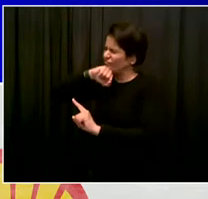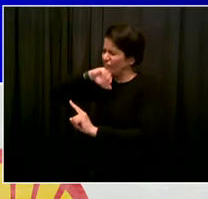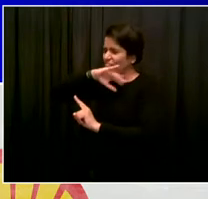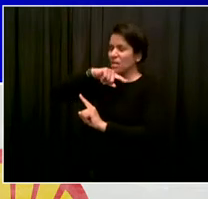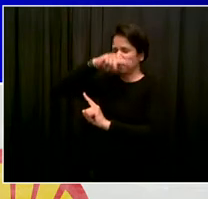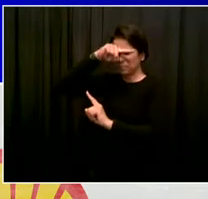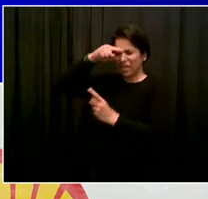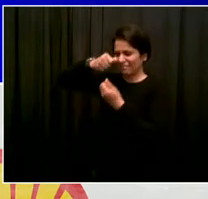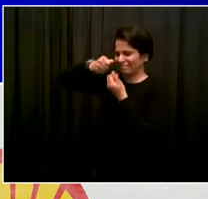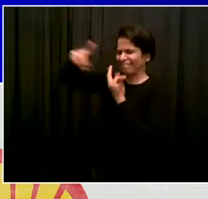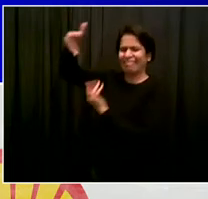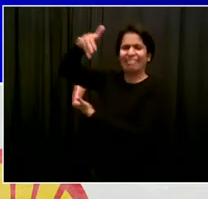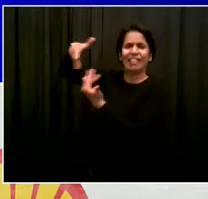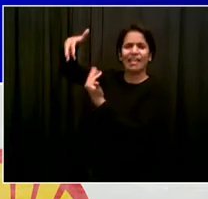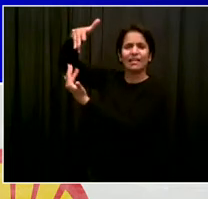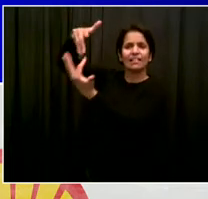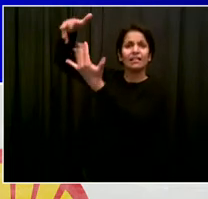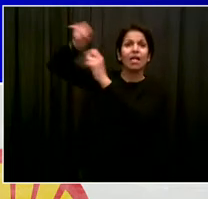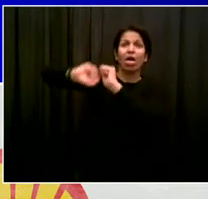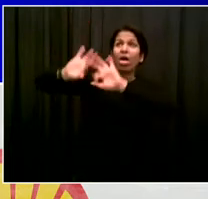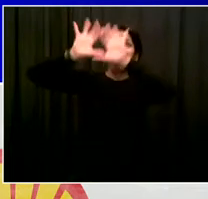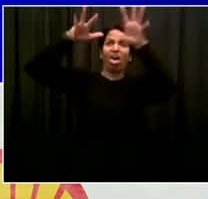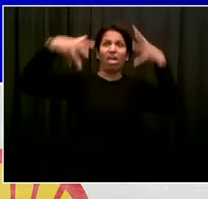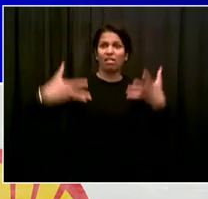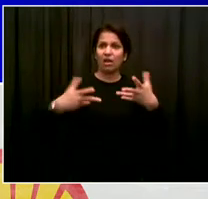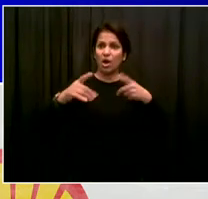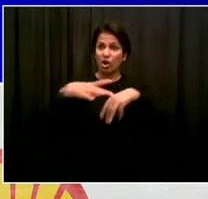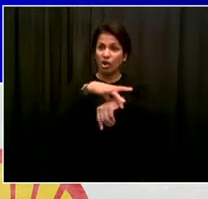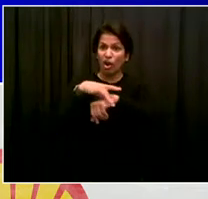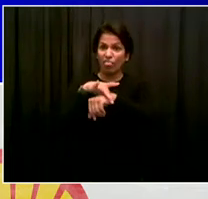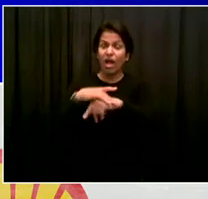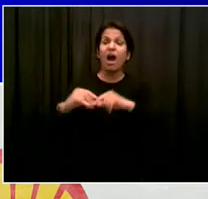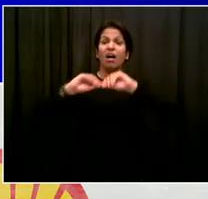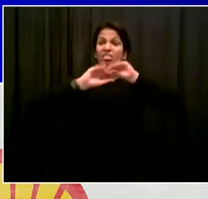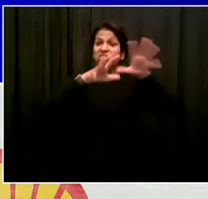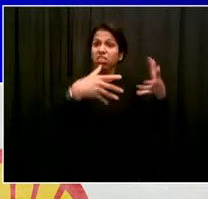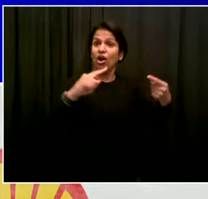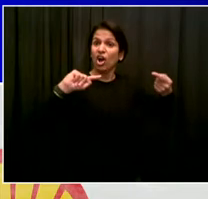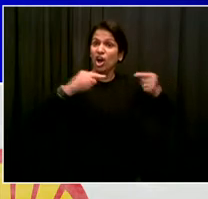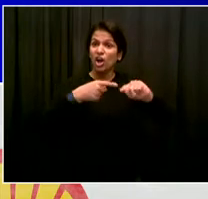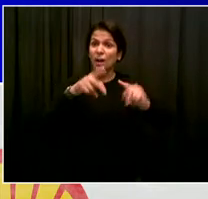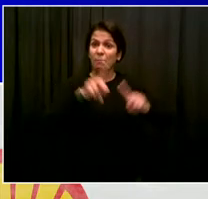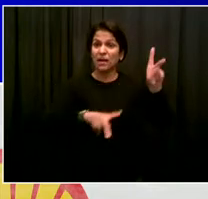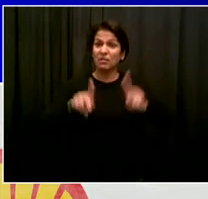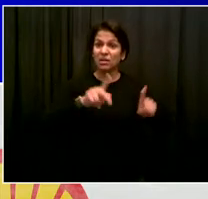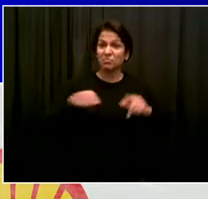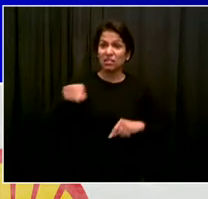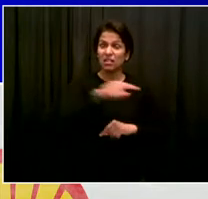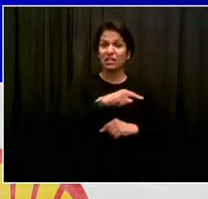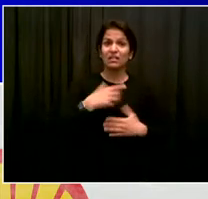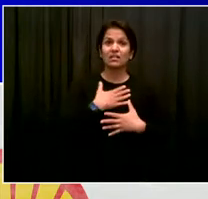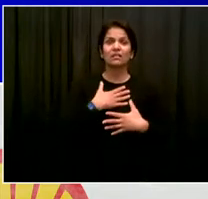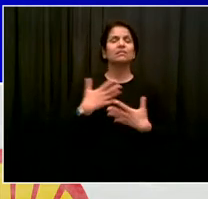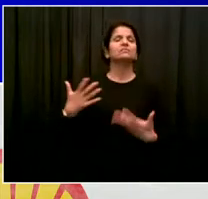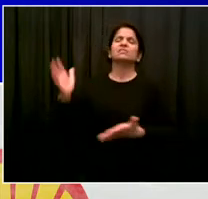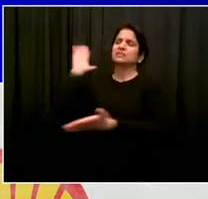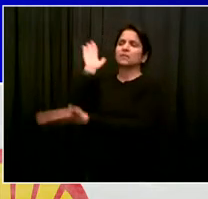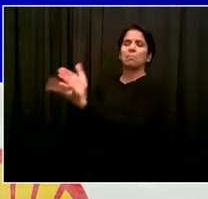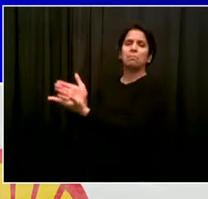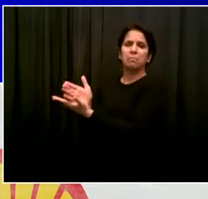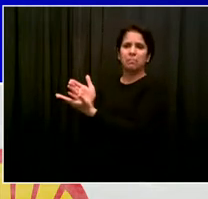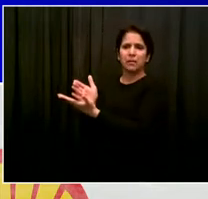and we're going to go to the courts for justice. So my message to Big Oil is New York City will see you in court